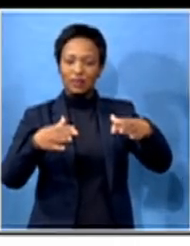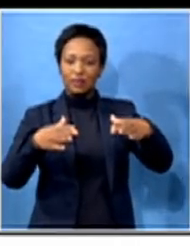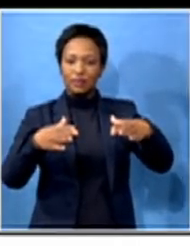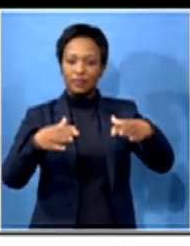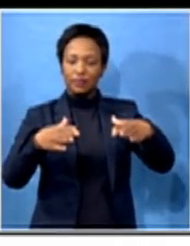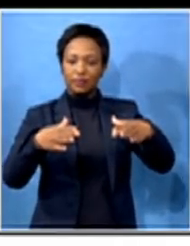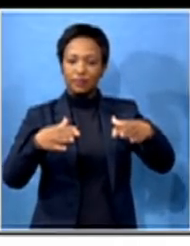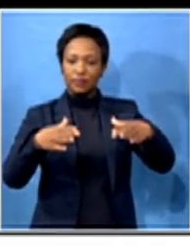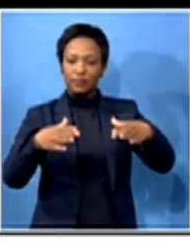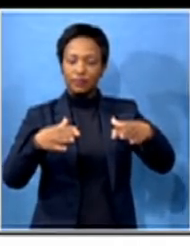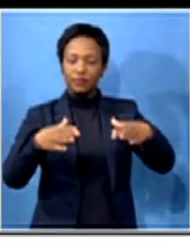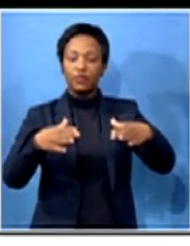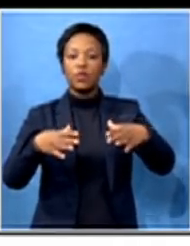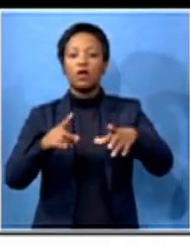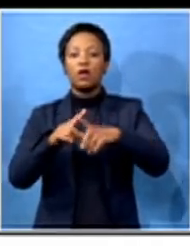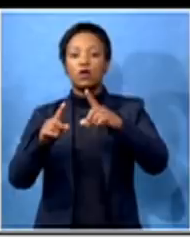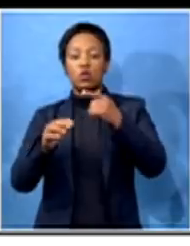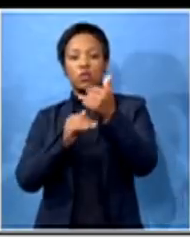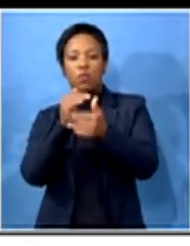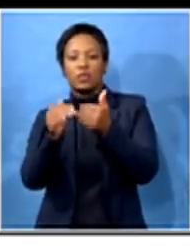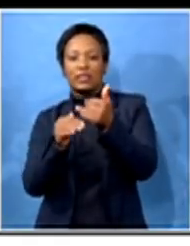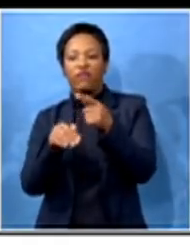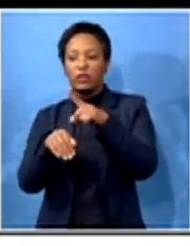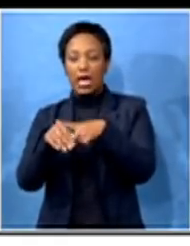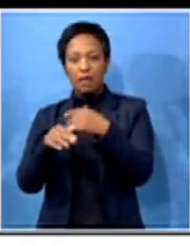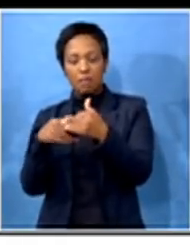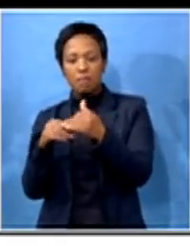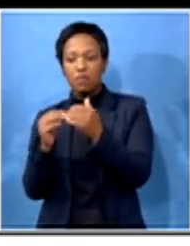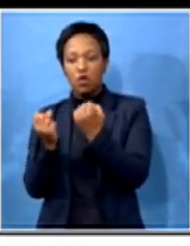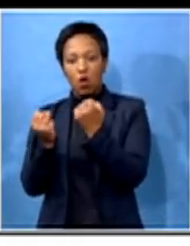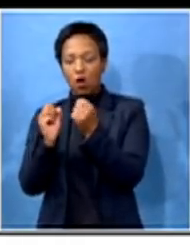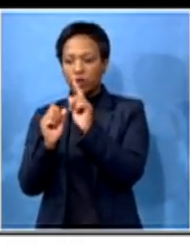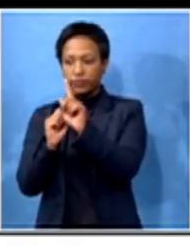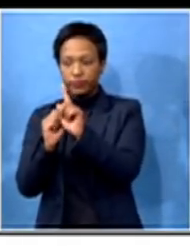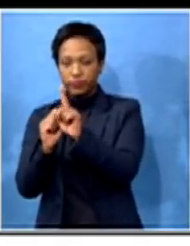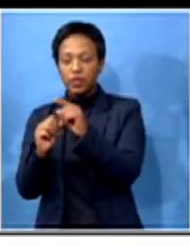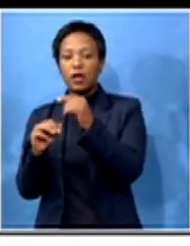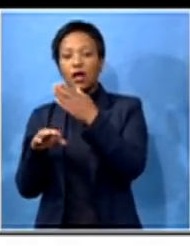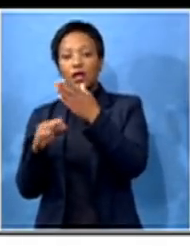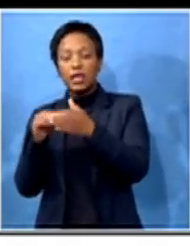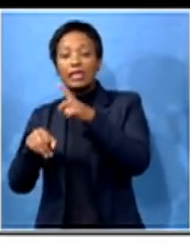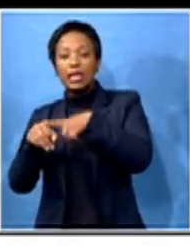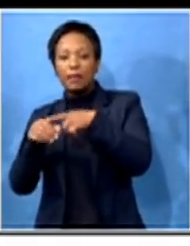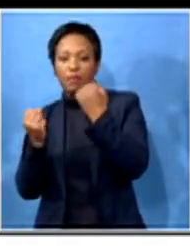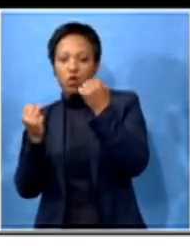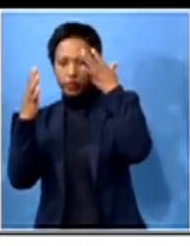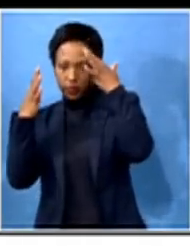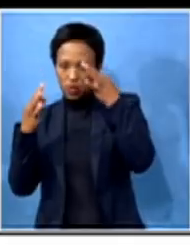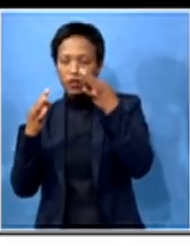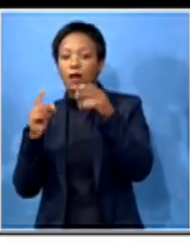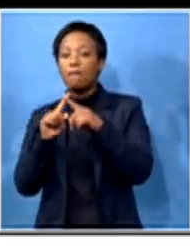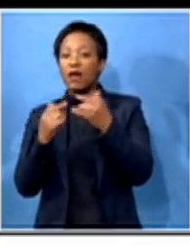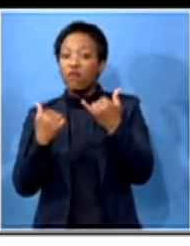of prosecution, of interest to us, the stability in the Teguini Metro, of